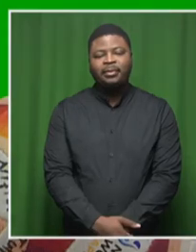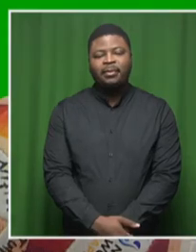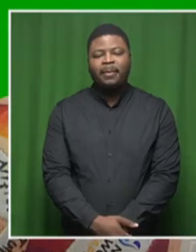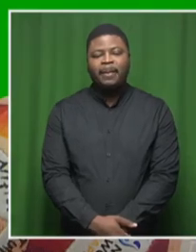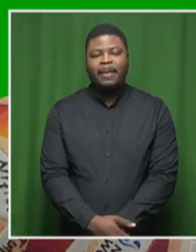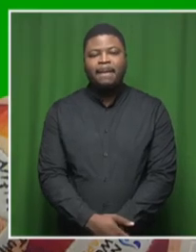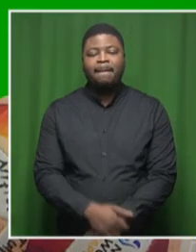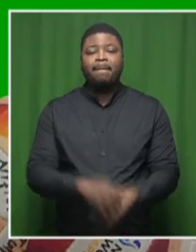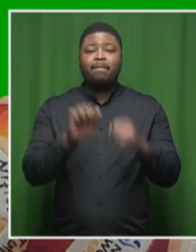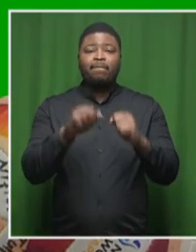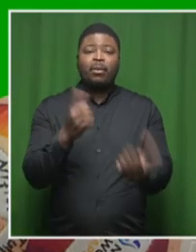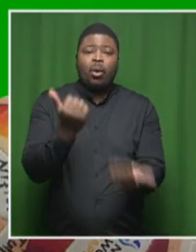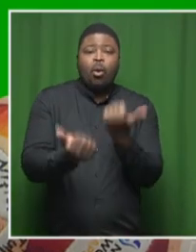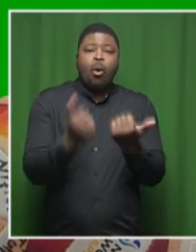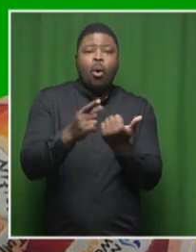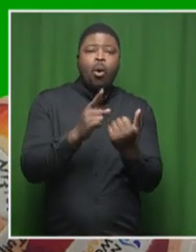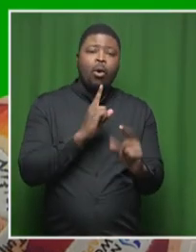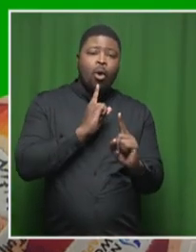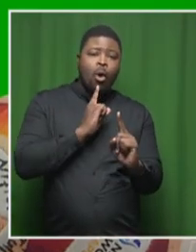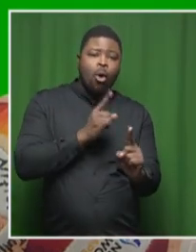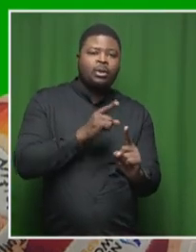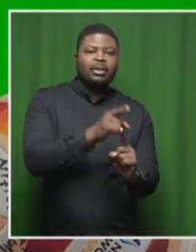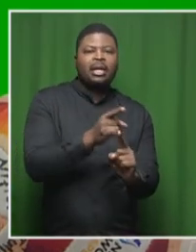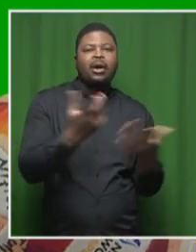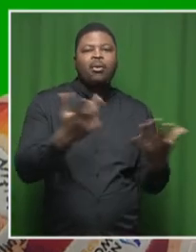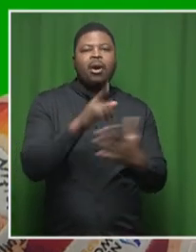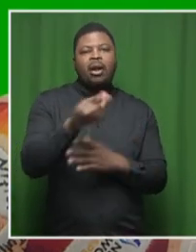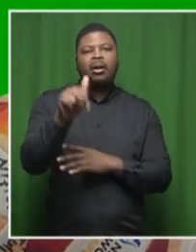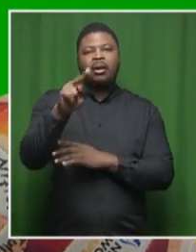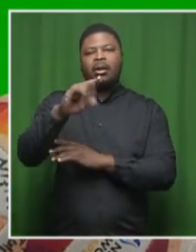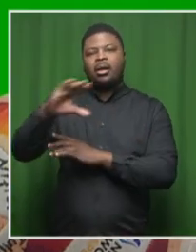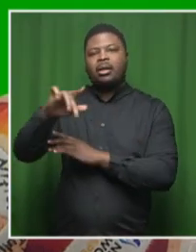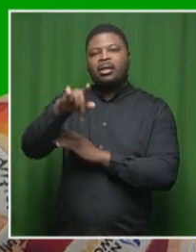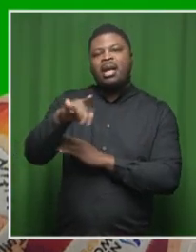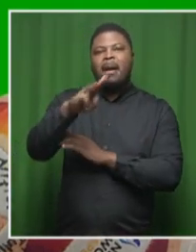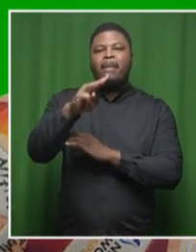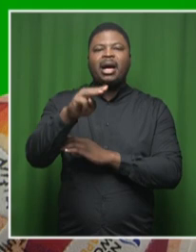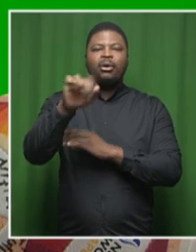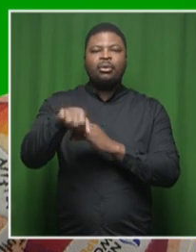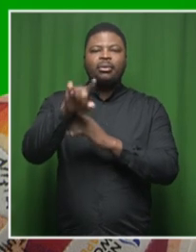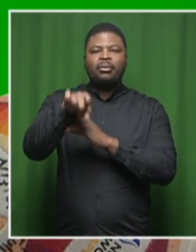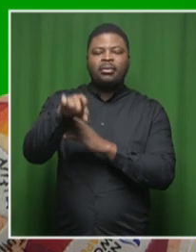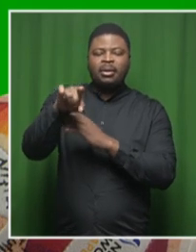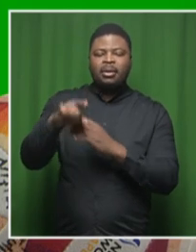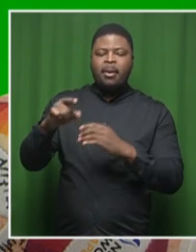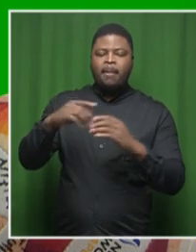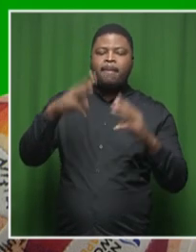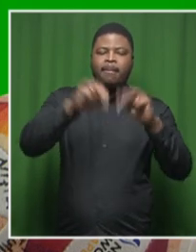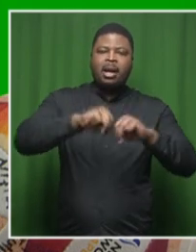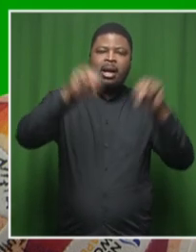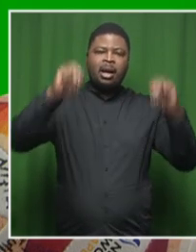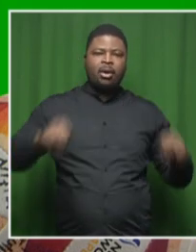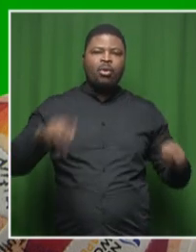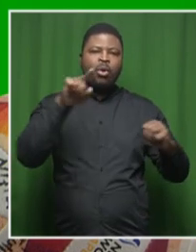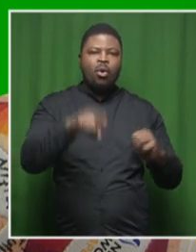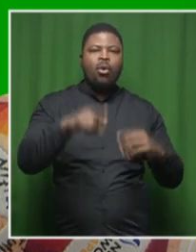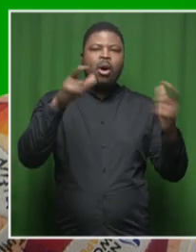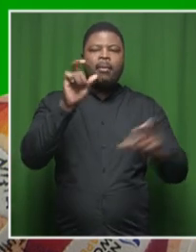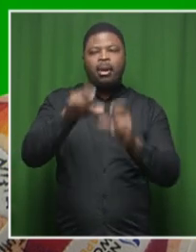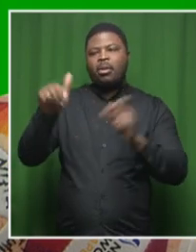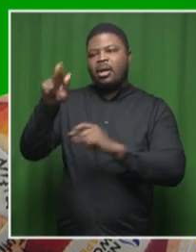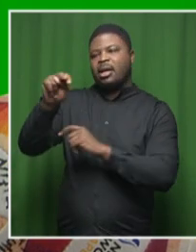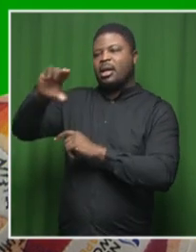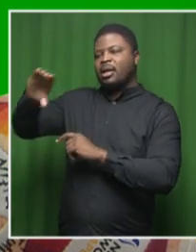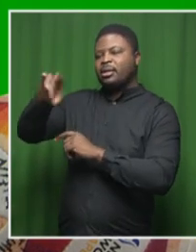The court verdict in the matter of eight ANC Mangawang region councillors who were expelled from the ANC and